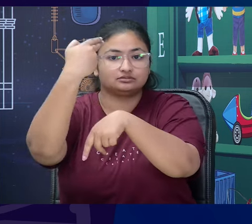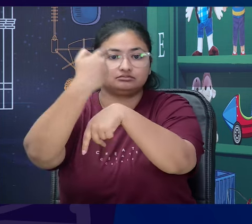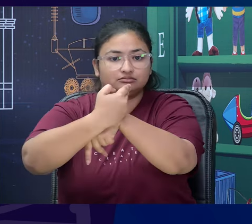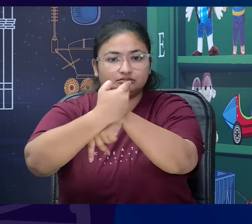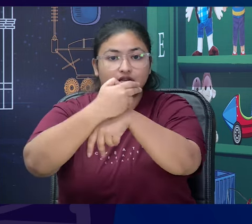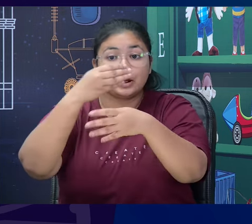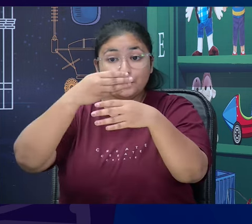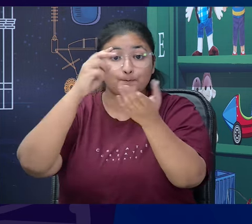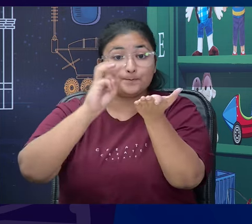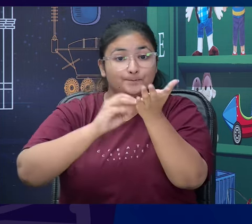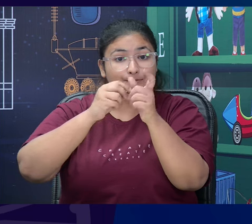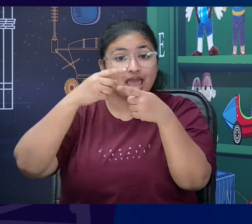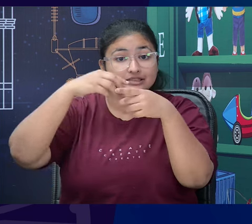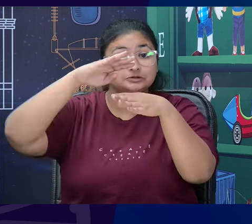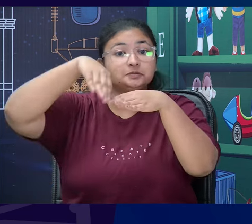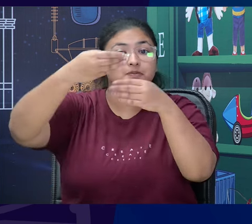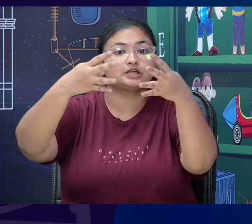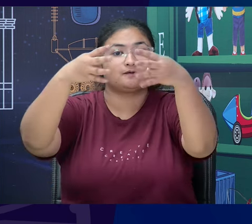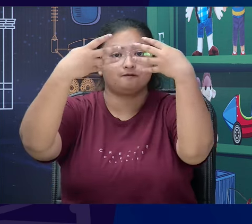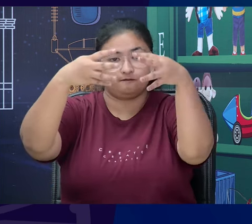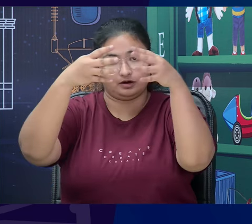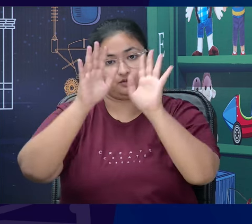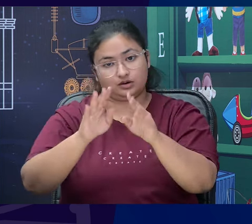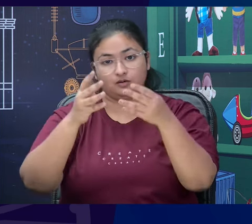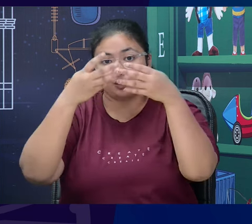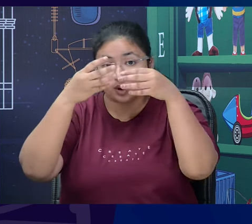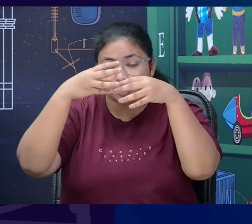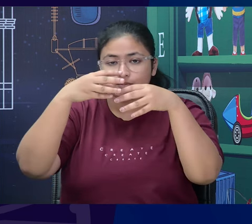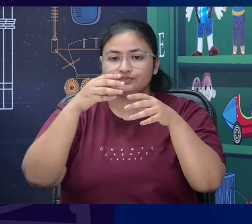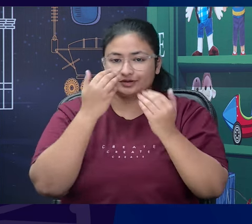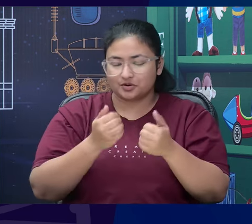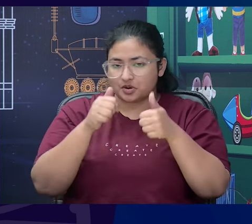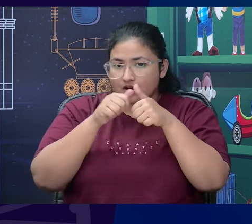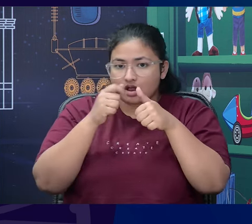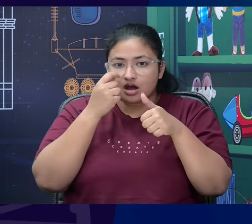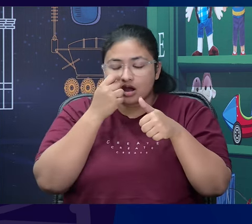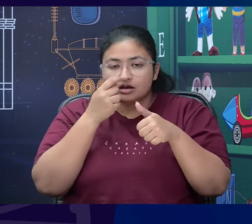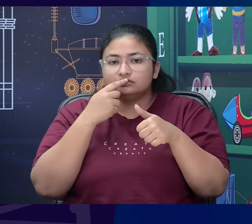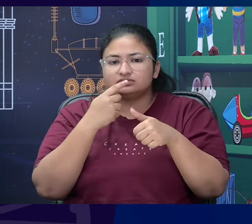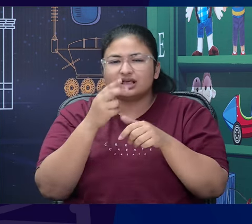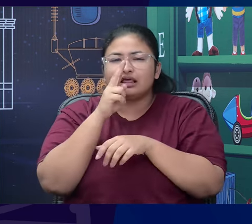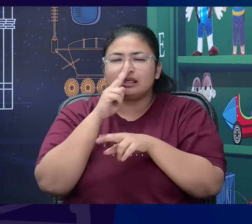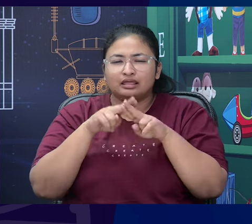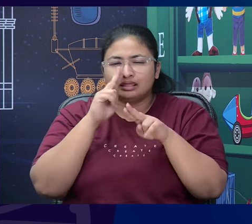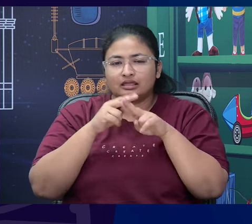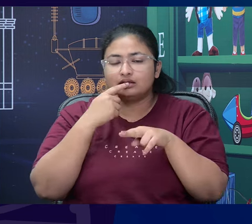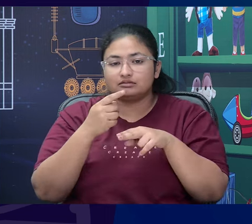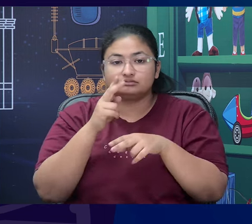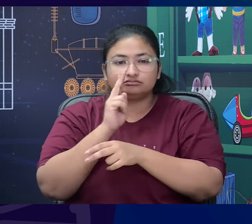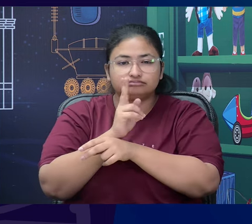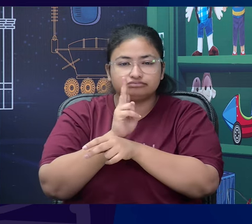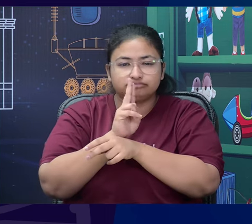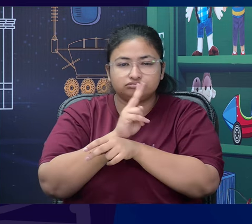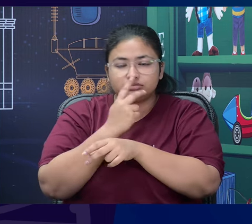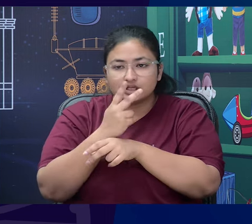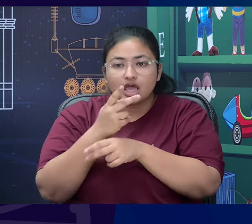Now, Ausubal cooks up that lie that the balcony which is which is which belongs to the next